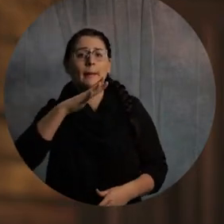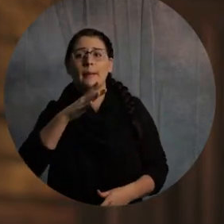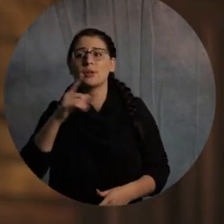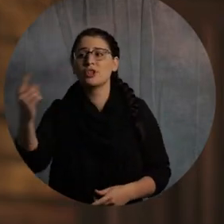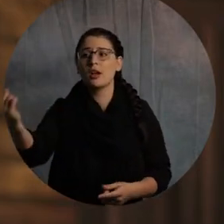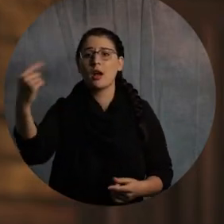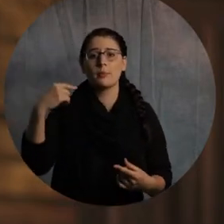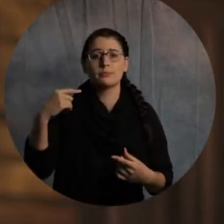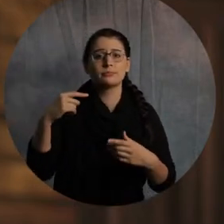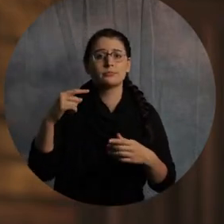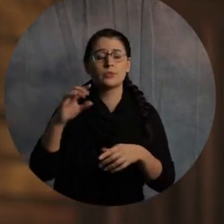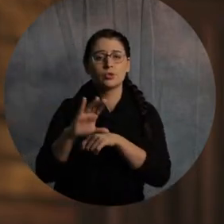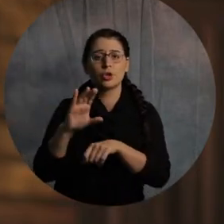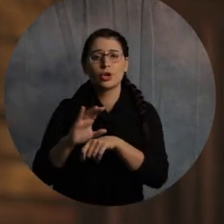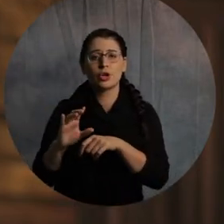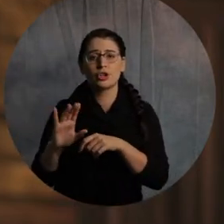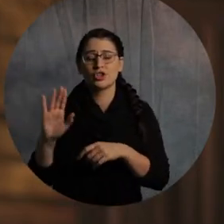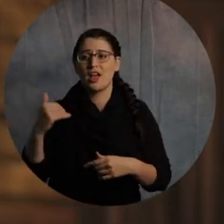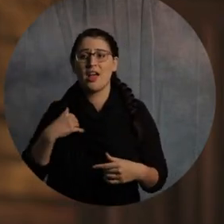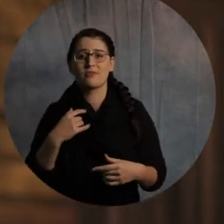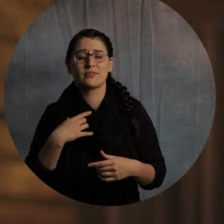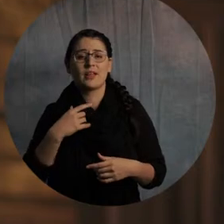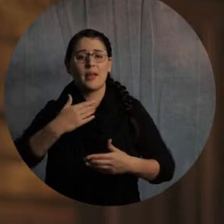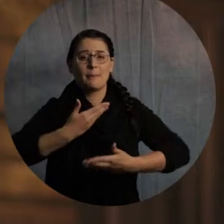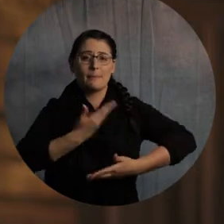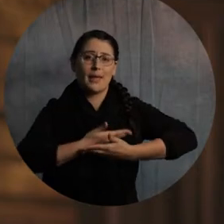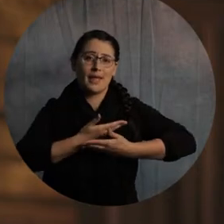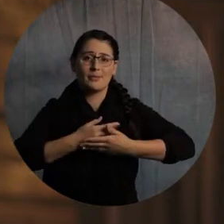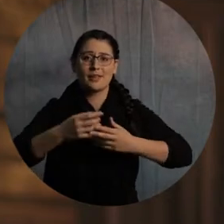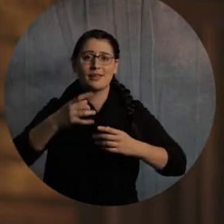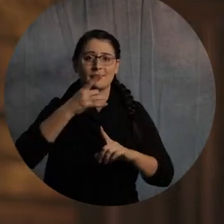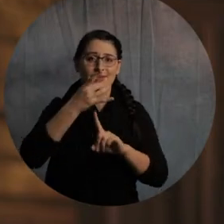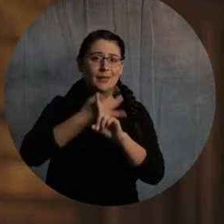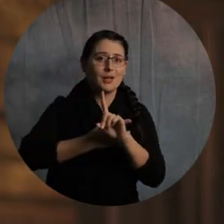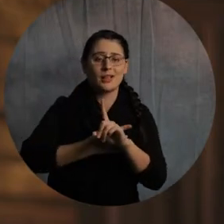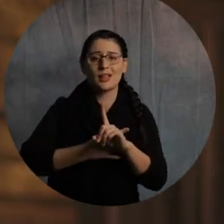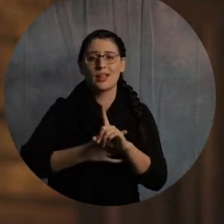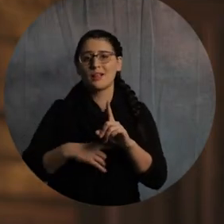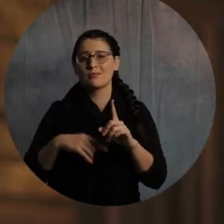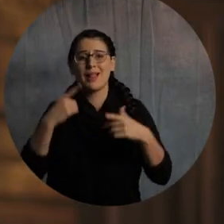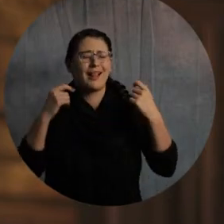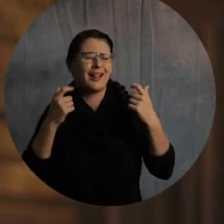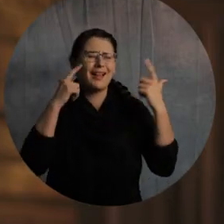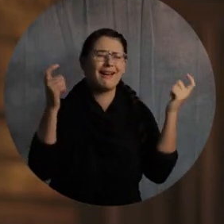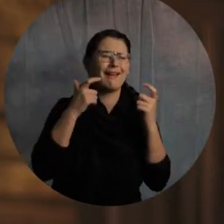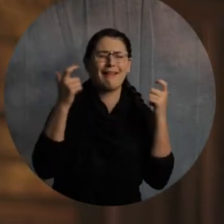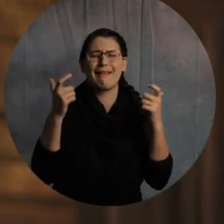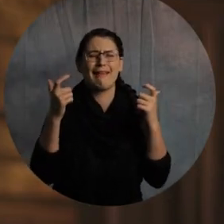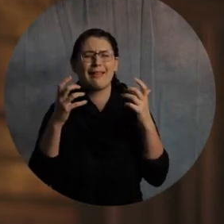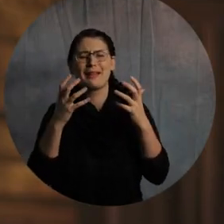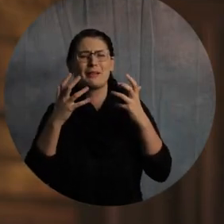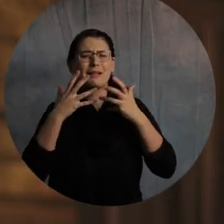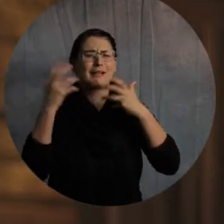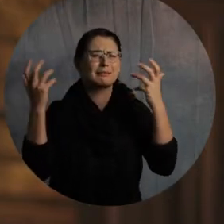And she shows up with her eight-month-old baby. Screaming, crying, pooping, hollering, right?